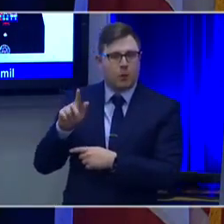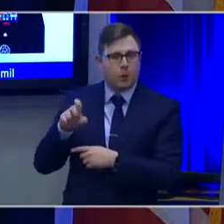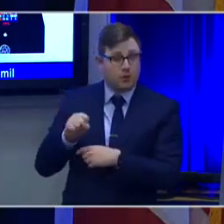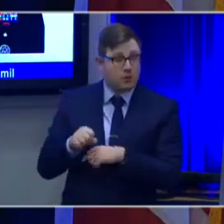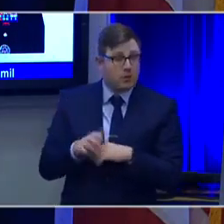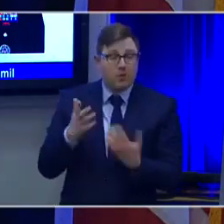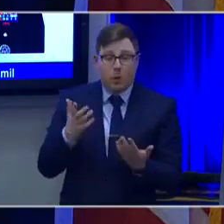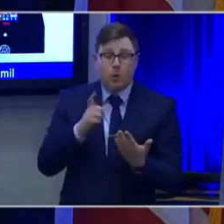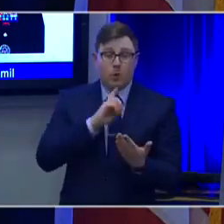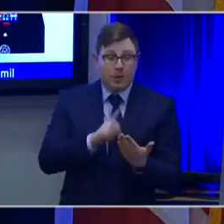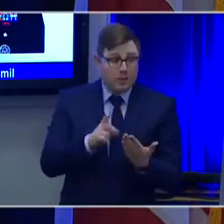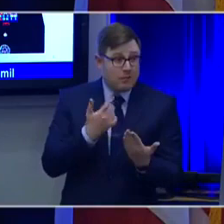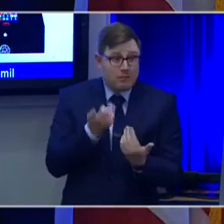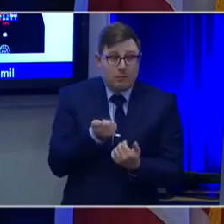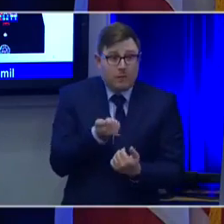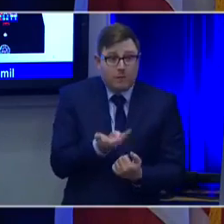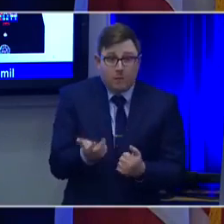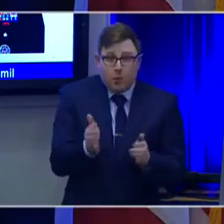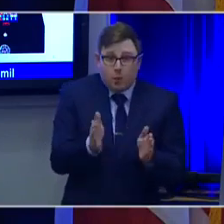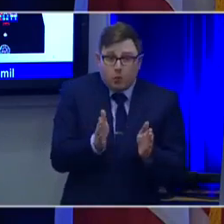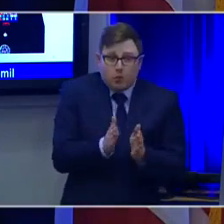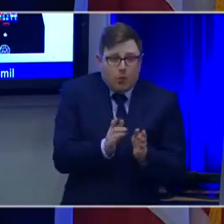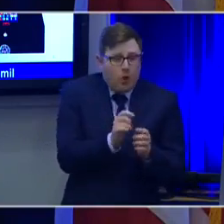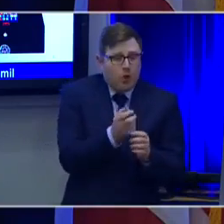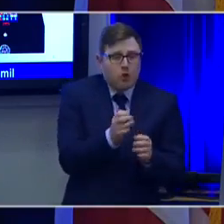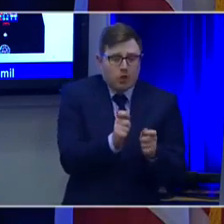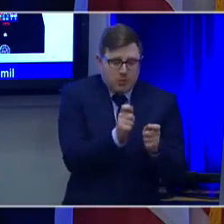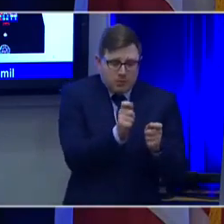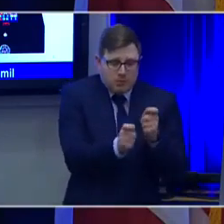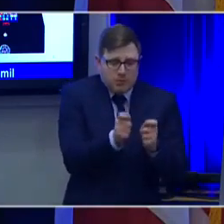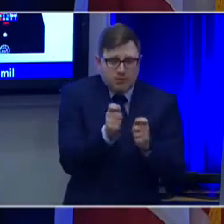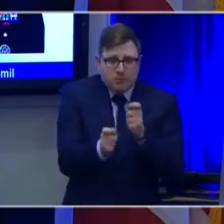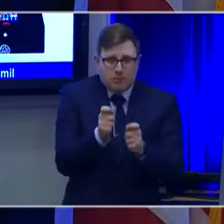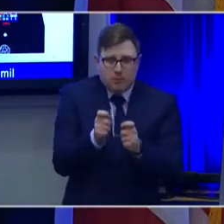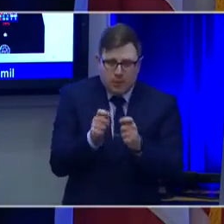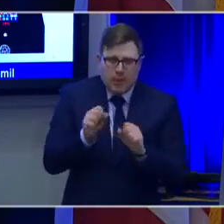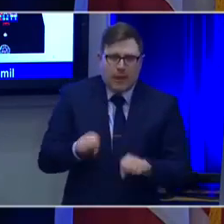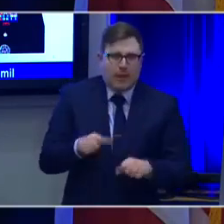small changes can really make amazing returns.